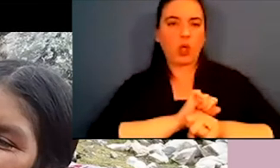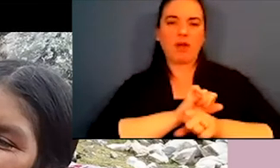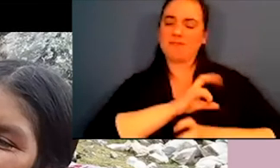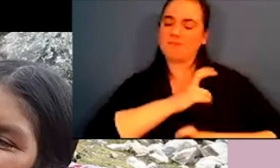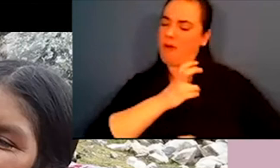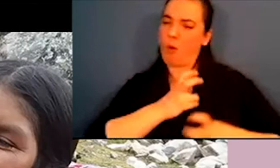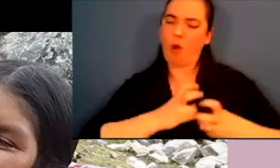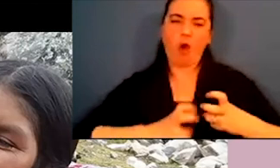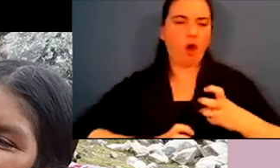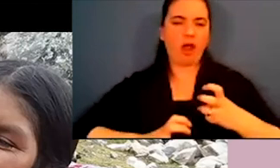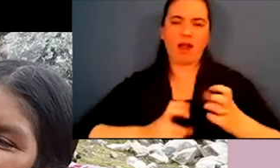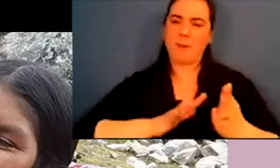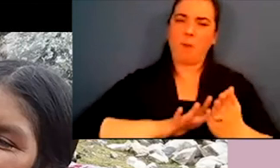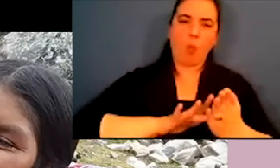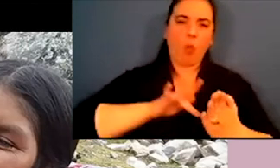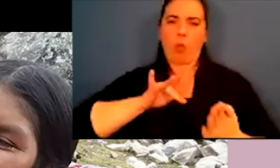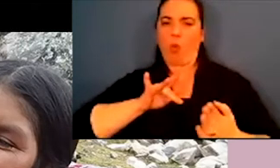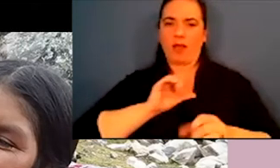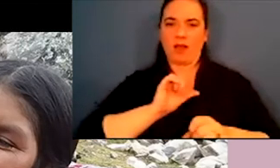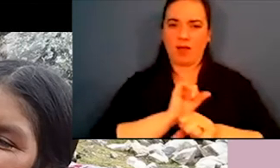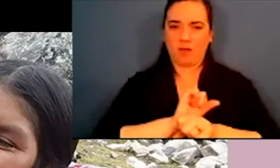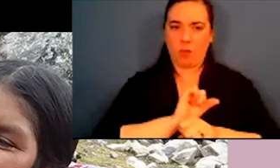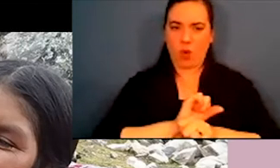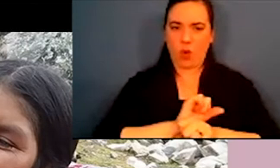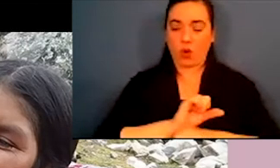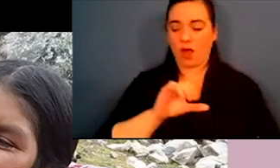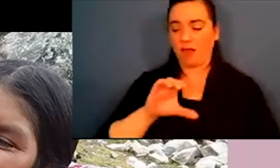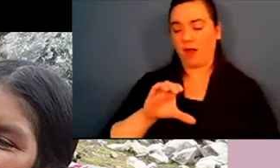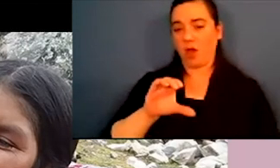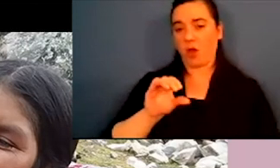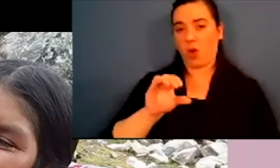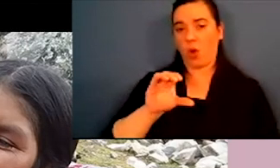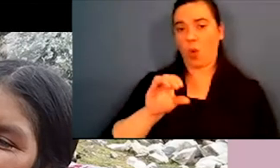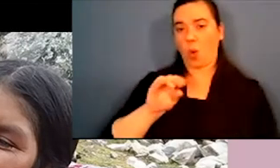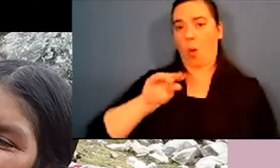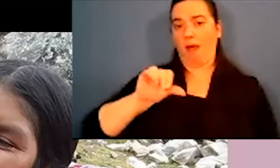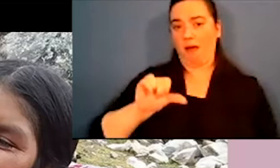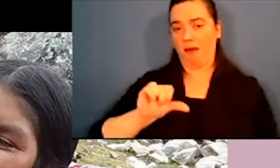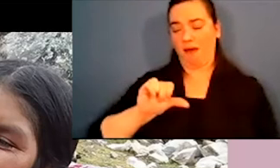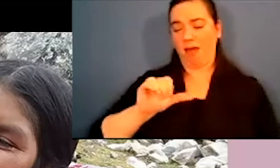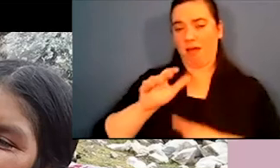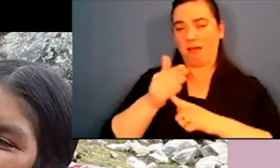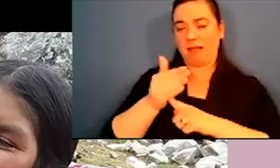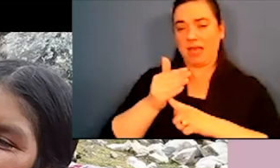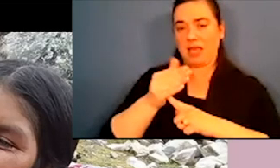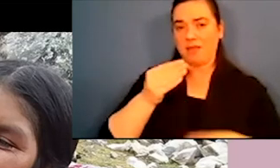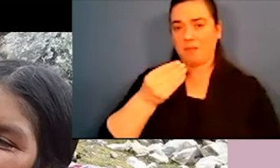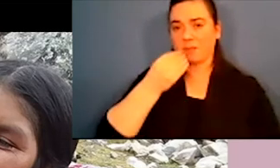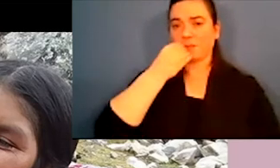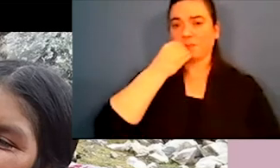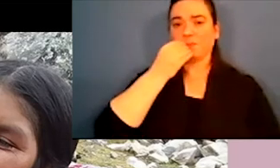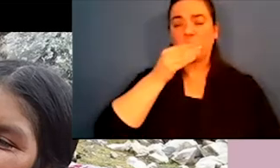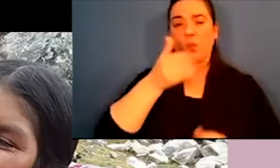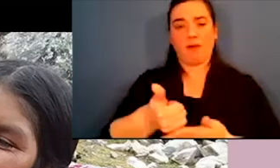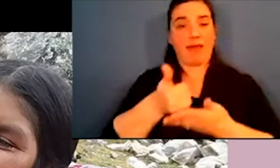it'd be very strenuous, very exploitative work. So the coca leaves